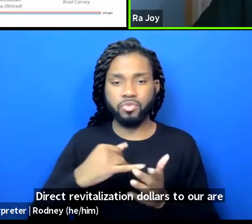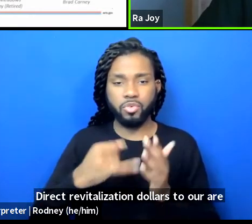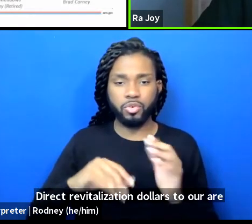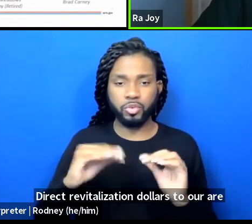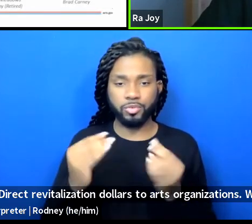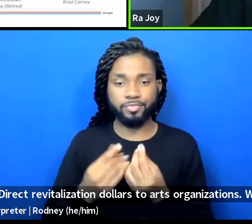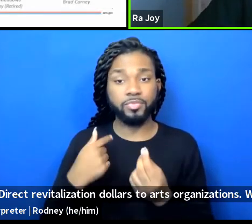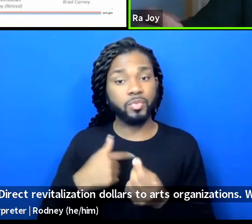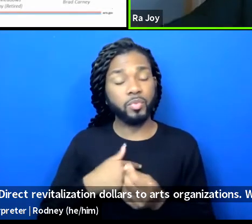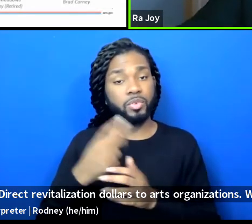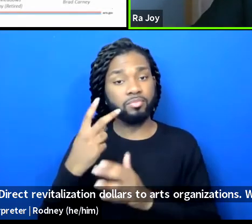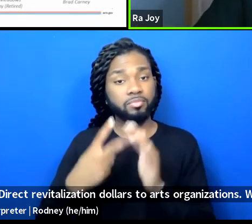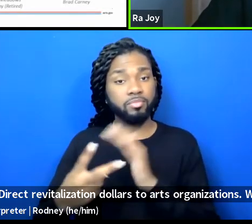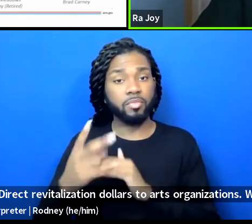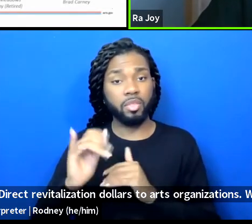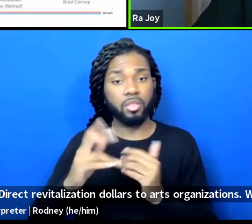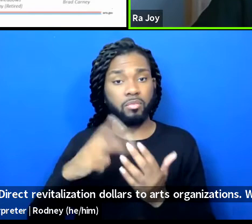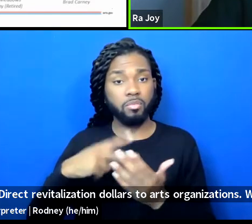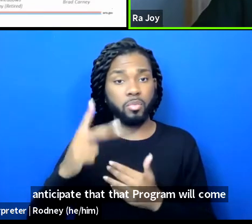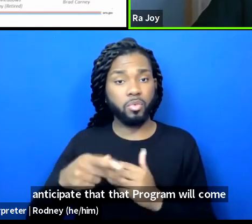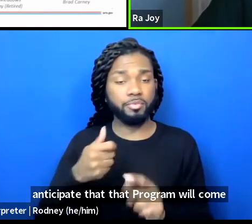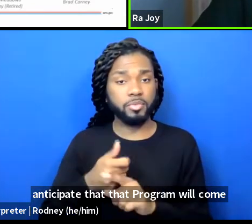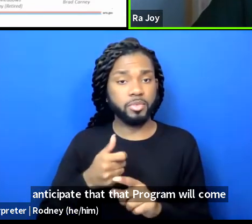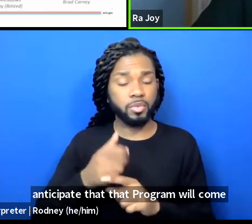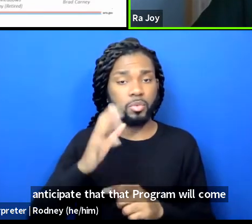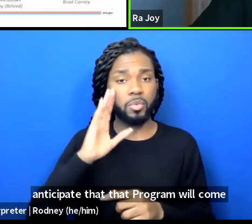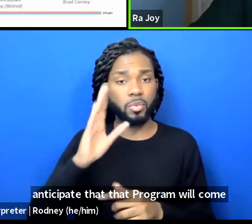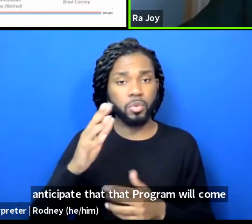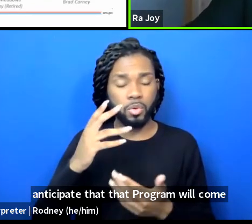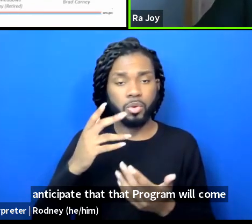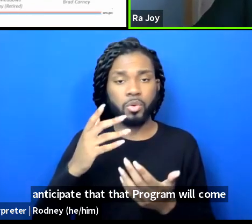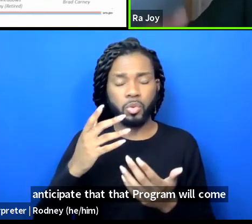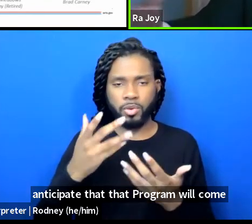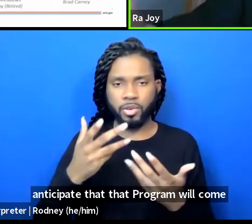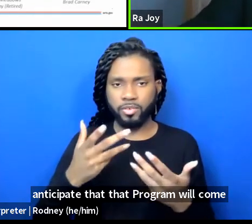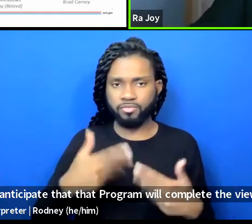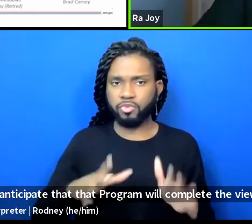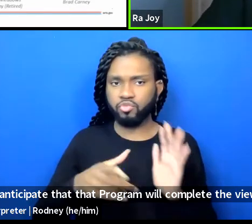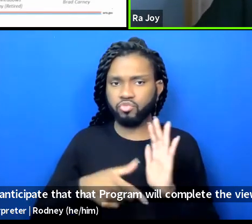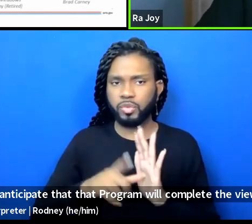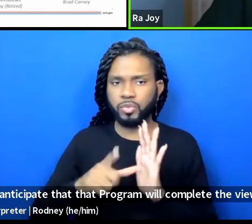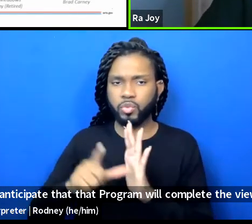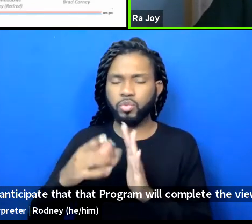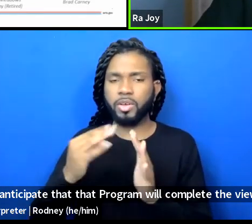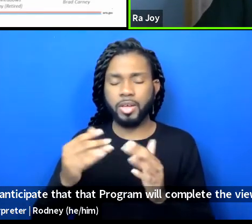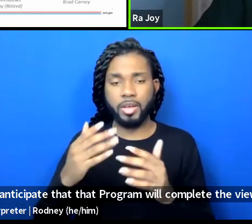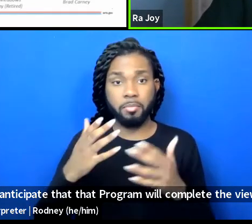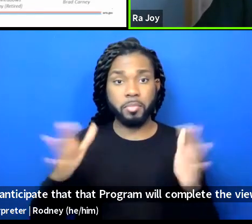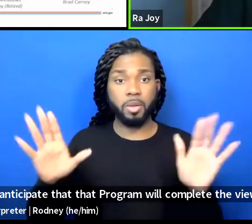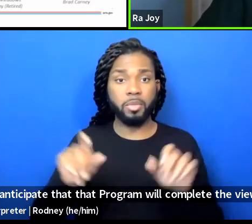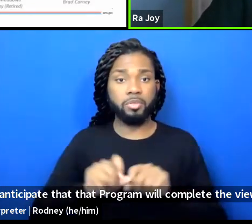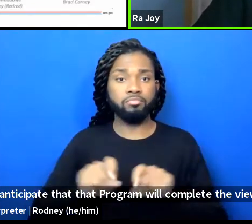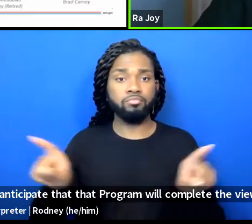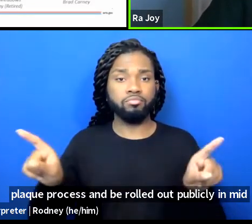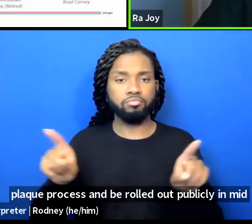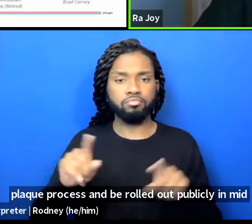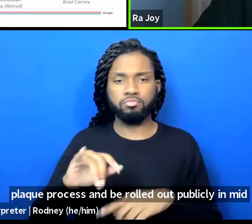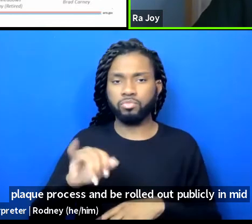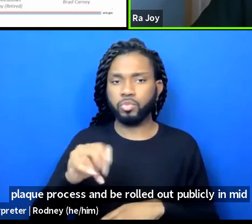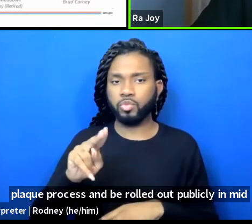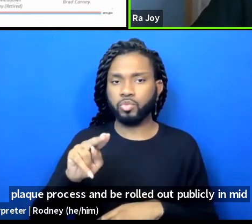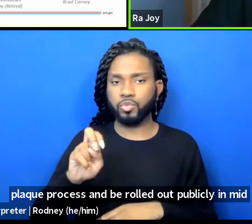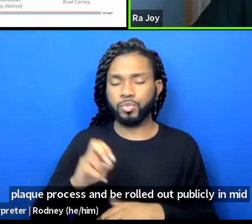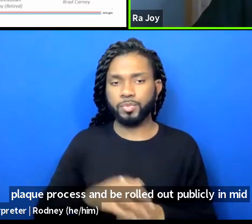anticipate that that program will complete the review process and be rolled out publicly in mid-June.